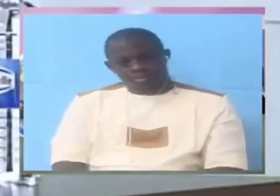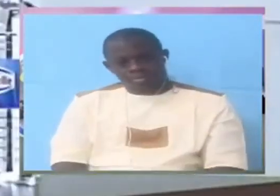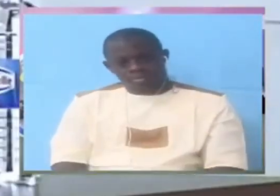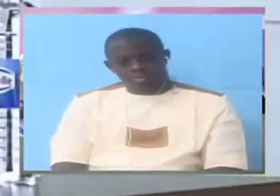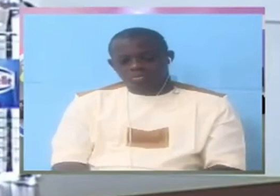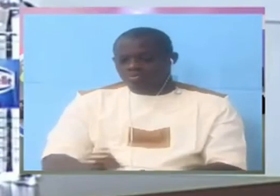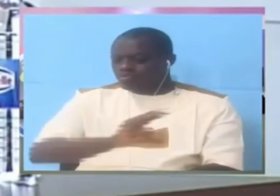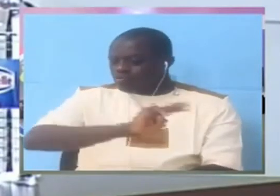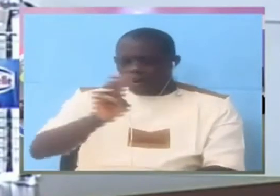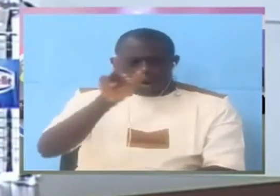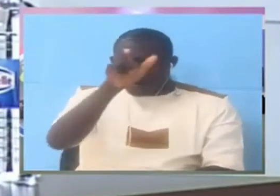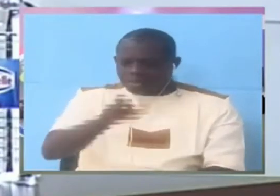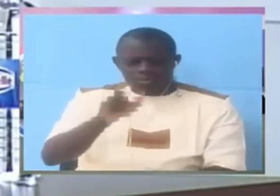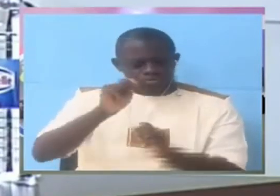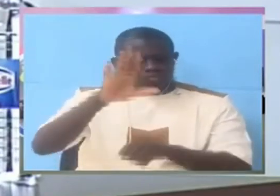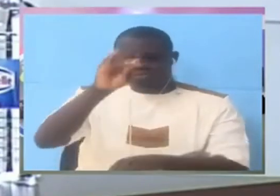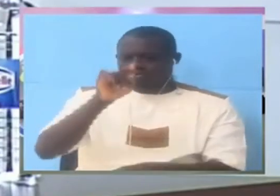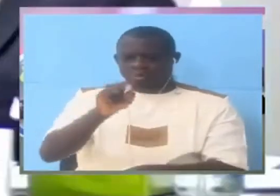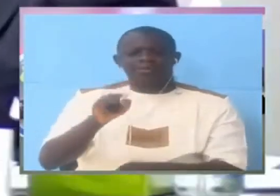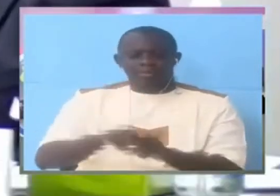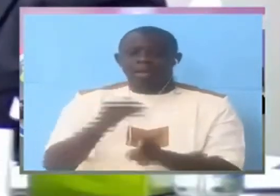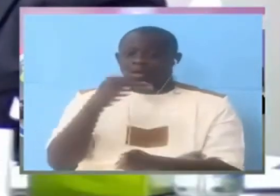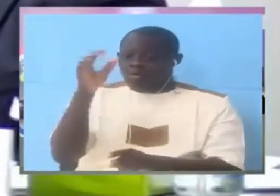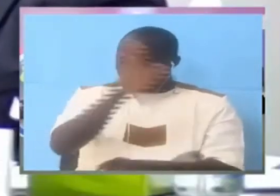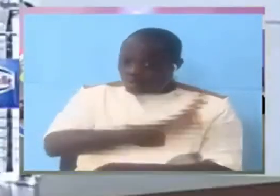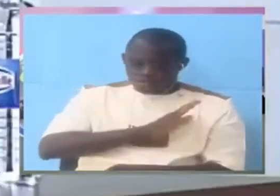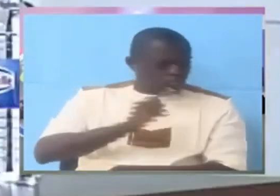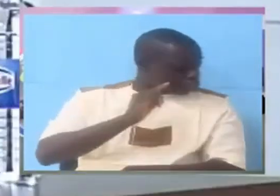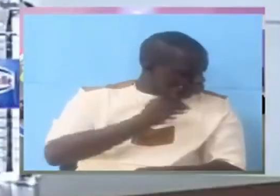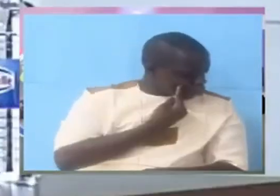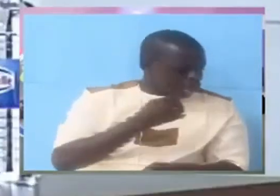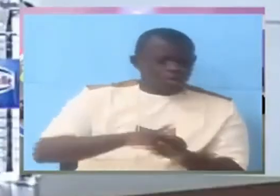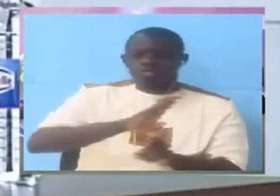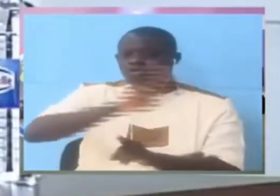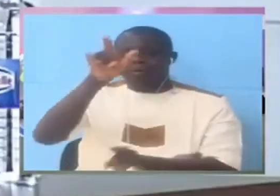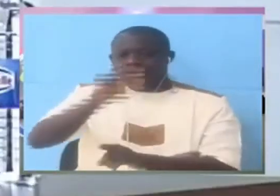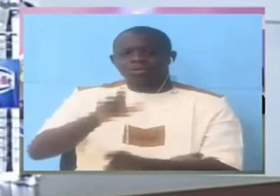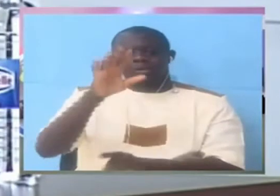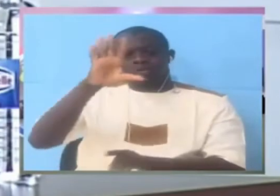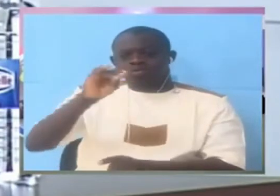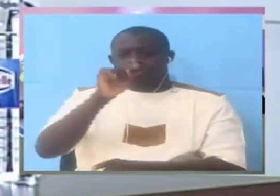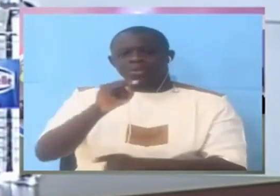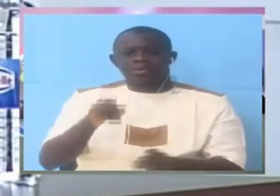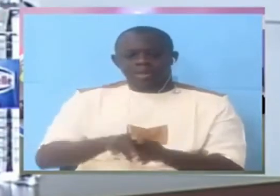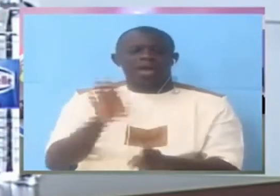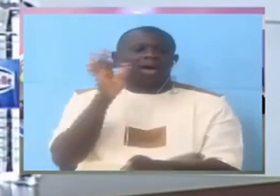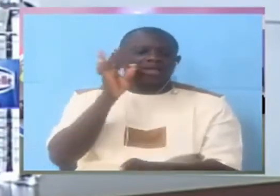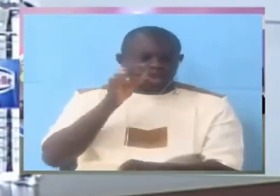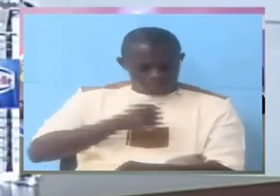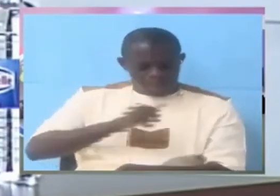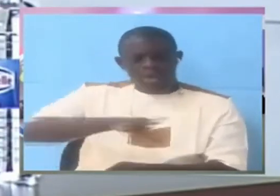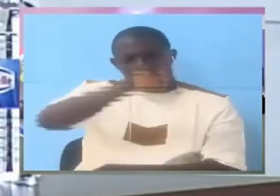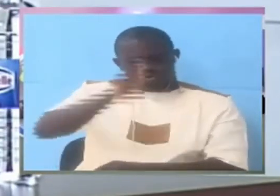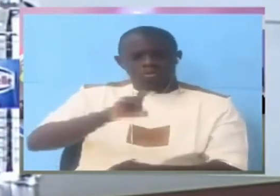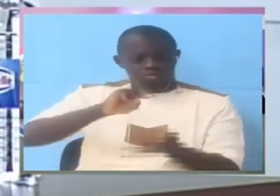Nobody can do that. Is it also shameful? Nobody can do that. Answer my question. Yes, it